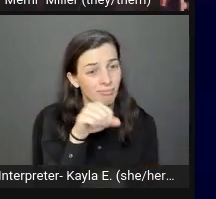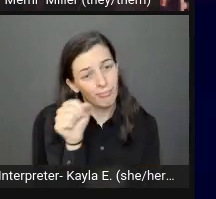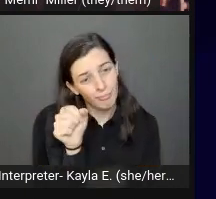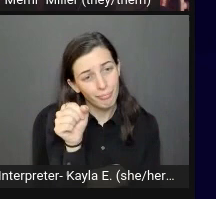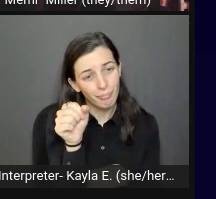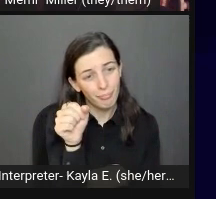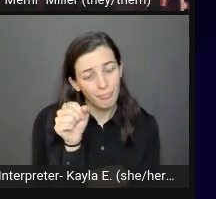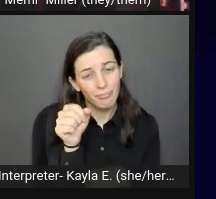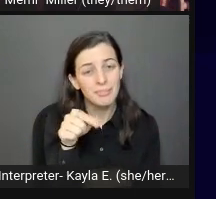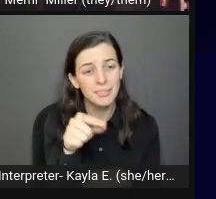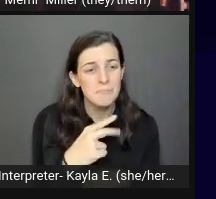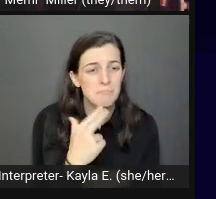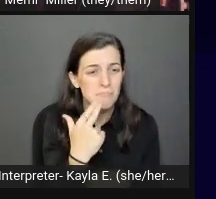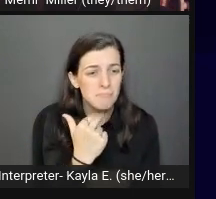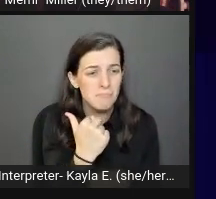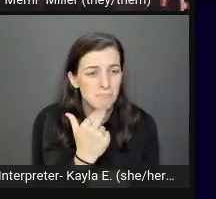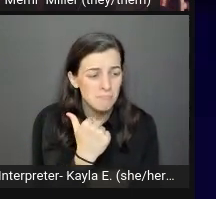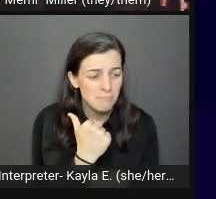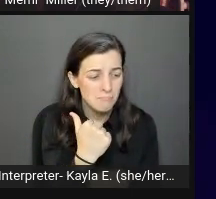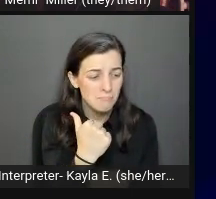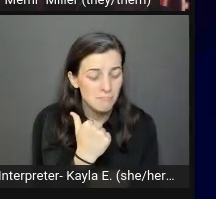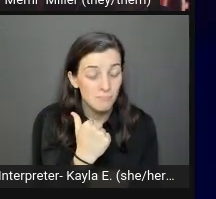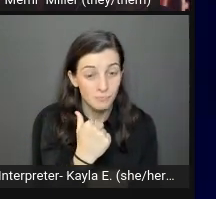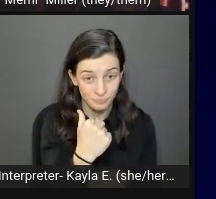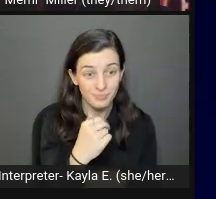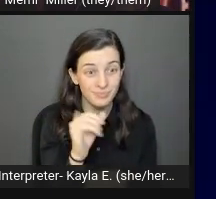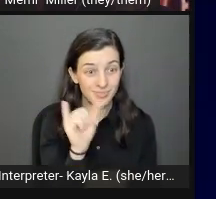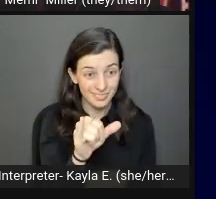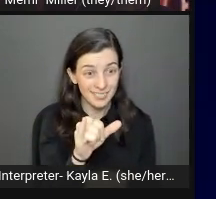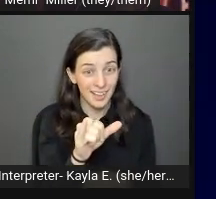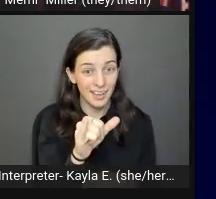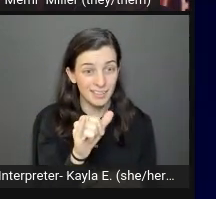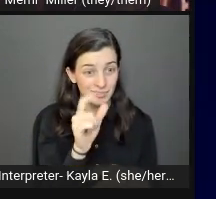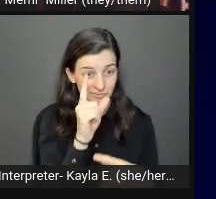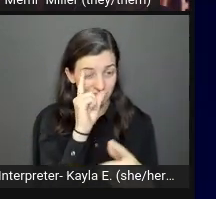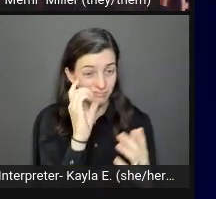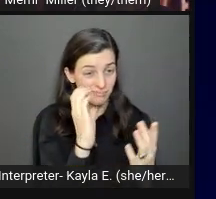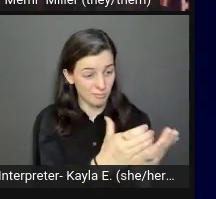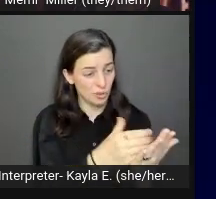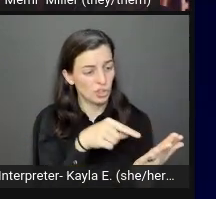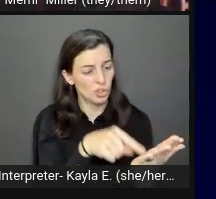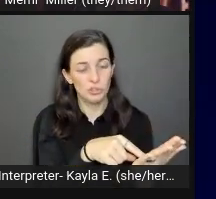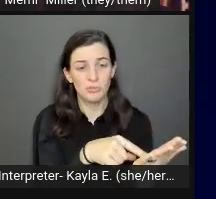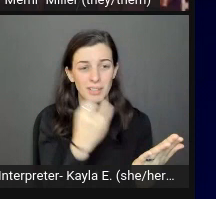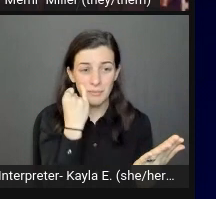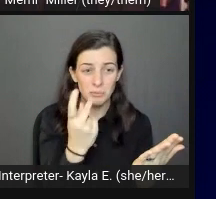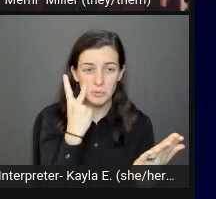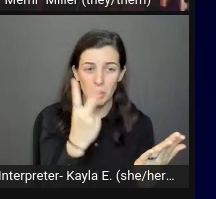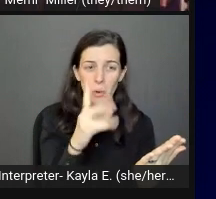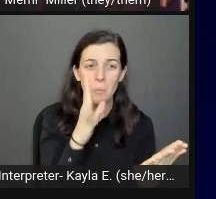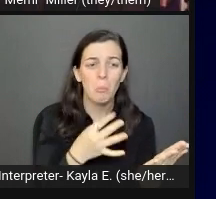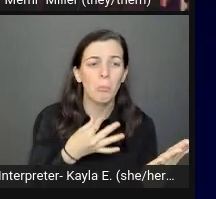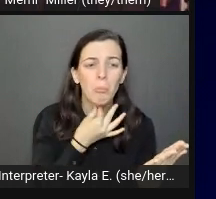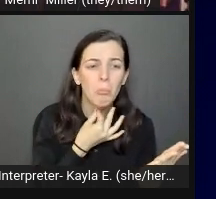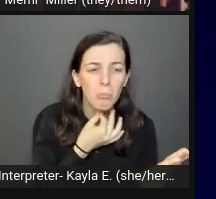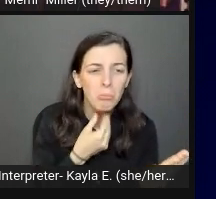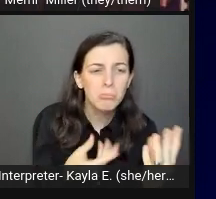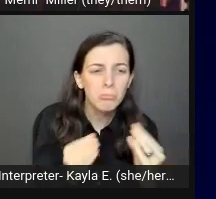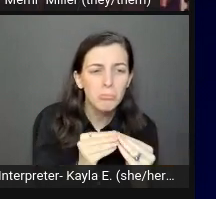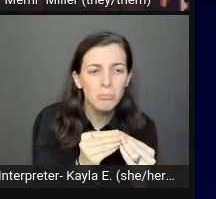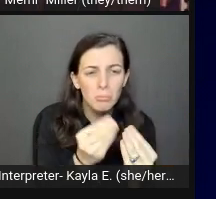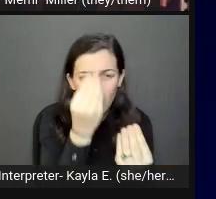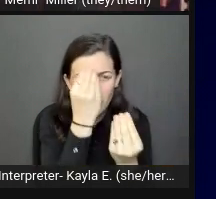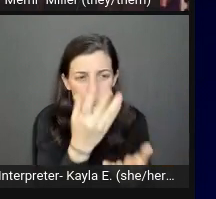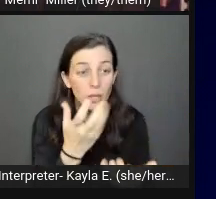Using this image would create a cozy sense of curiosity on someone's personal blog or provide a warmer aesthetic to a shelter site.